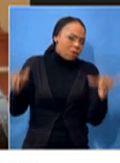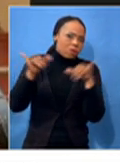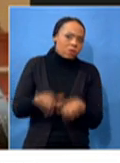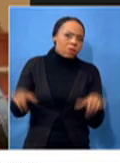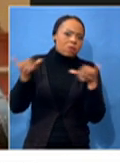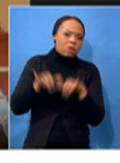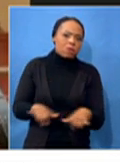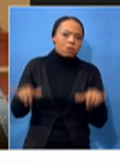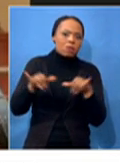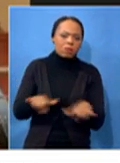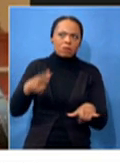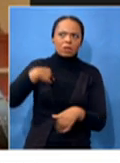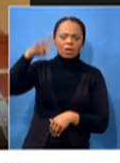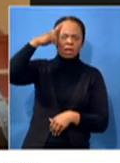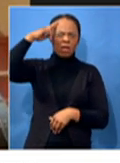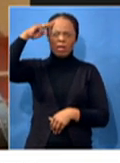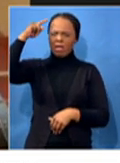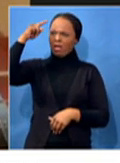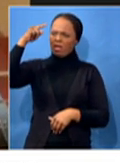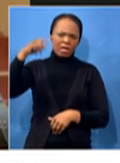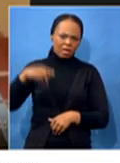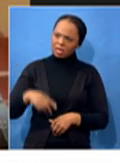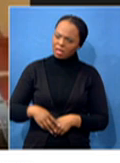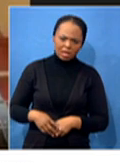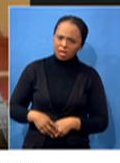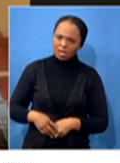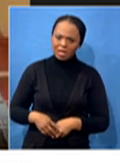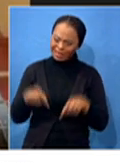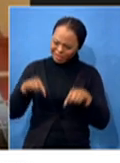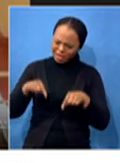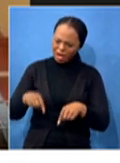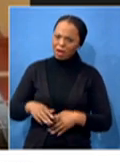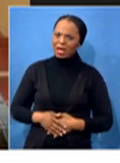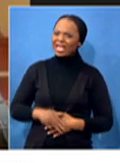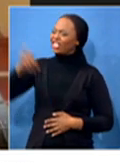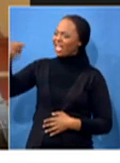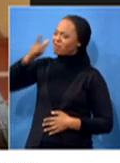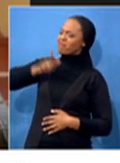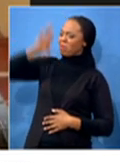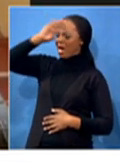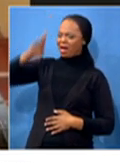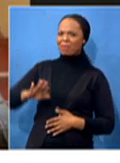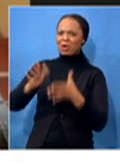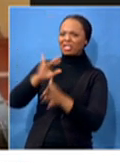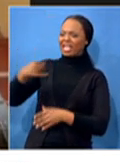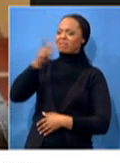it rings a bell for me now, that it was not just being said for the sake of being said.